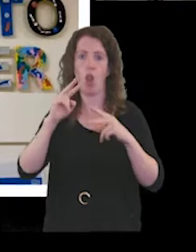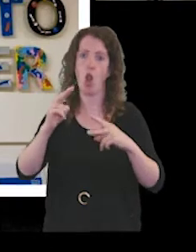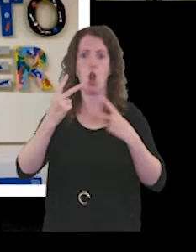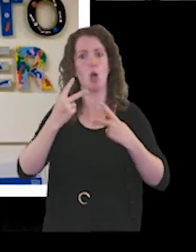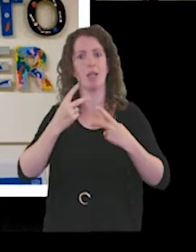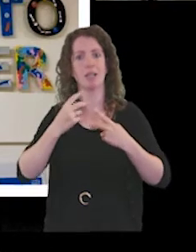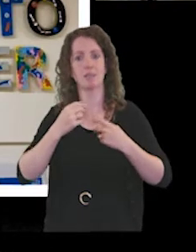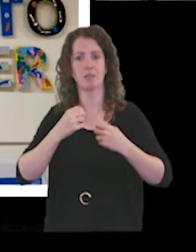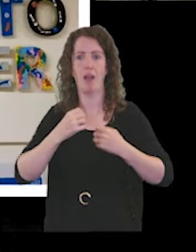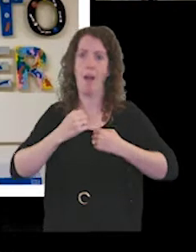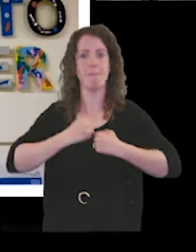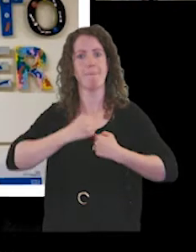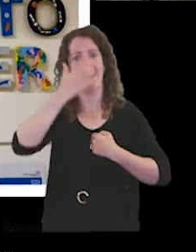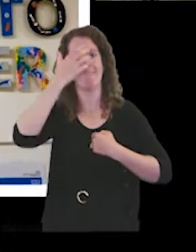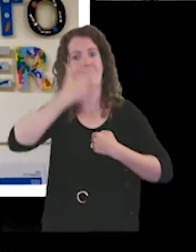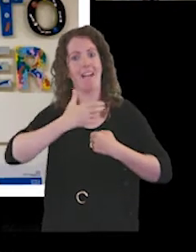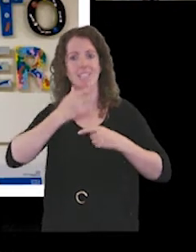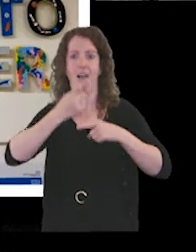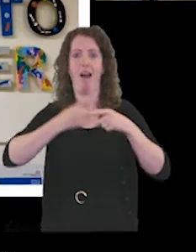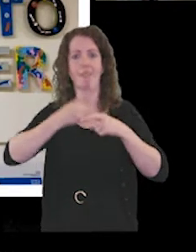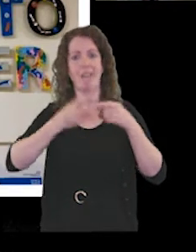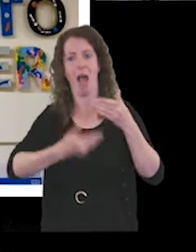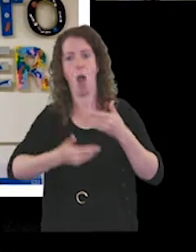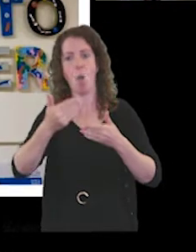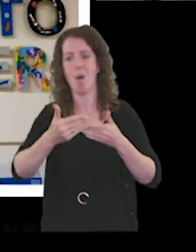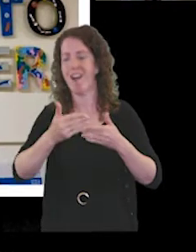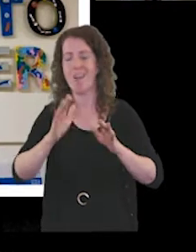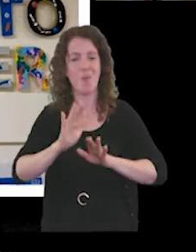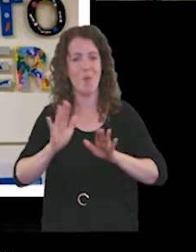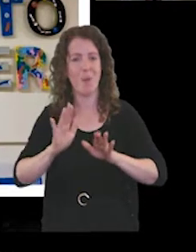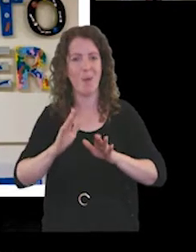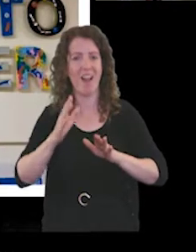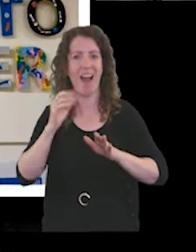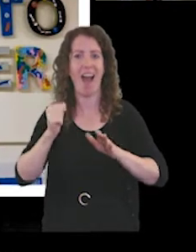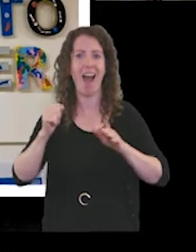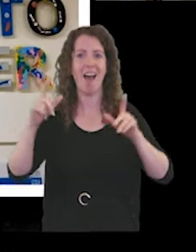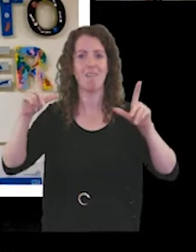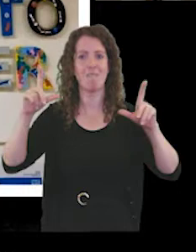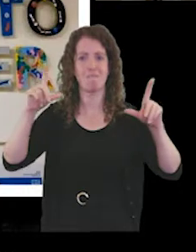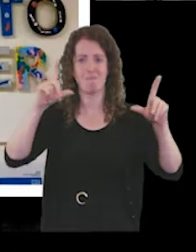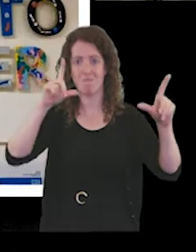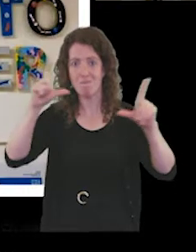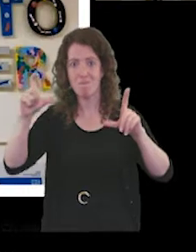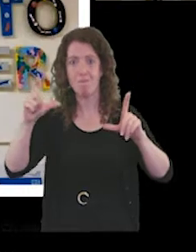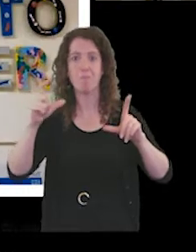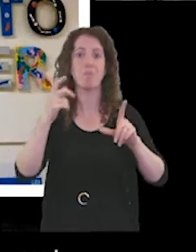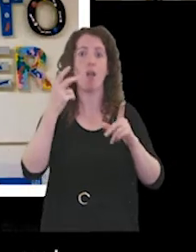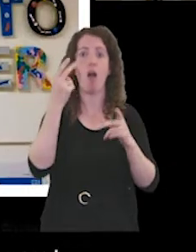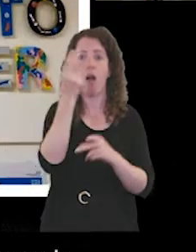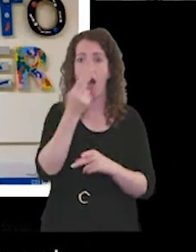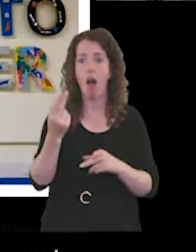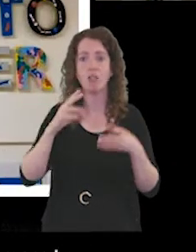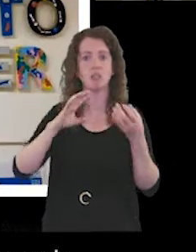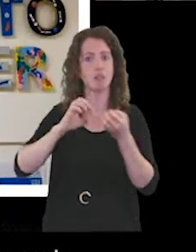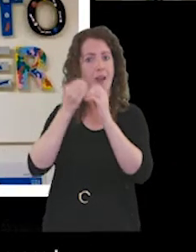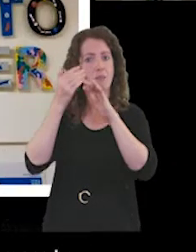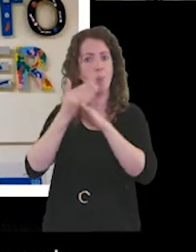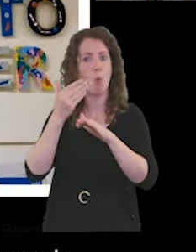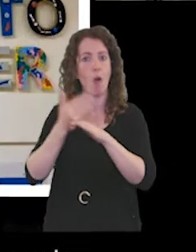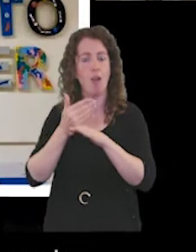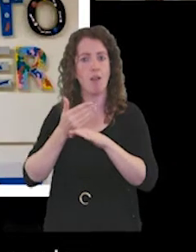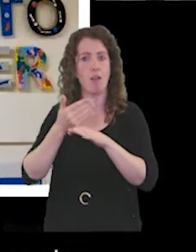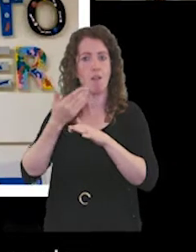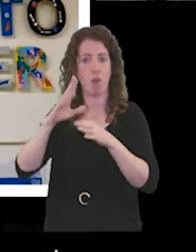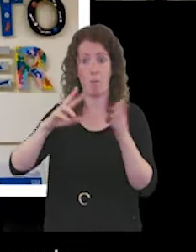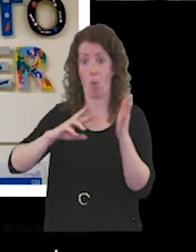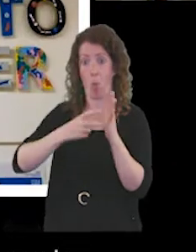face for the next half hour. We've got some pictures of art and craft work that's across